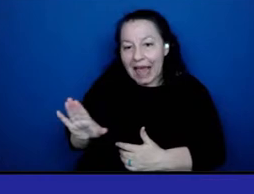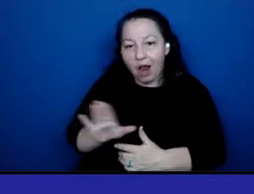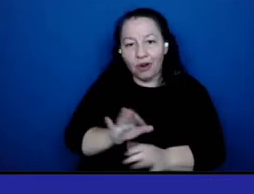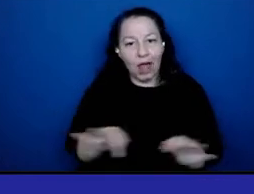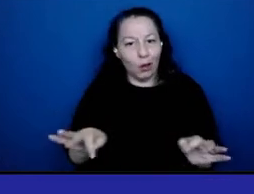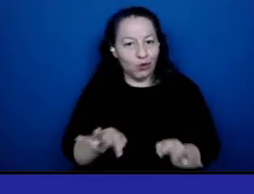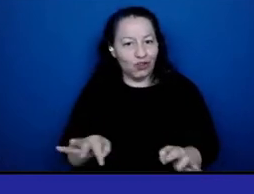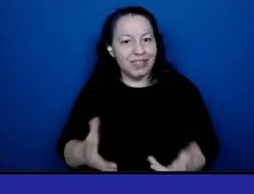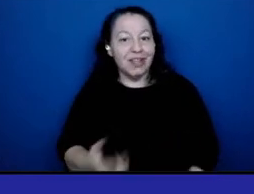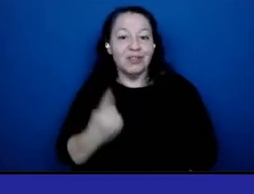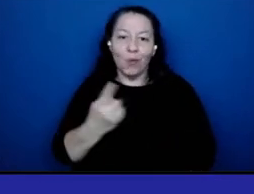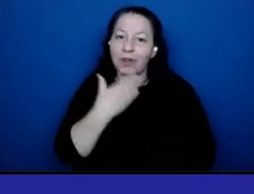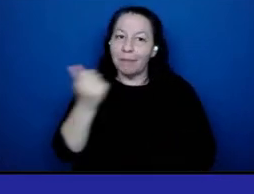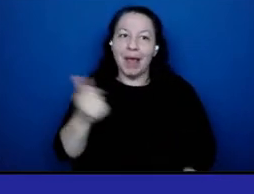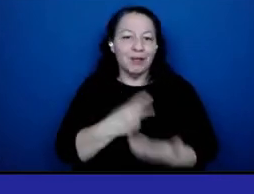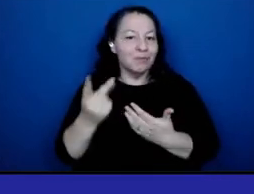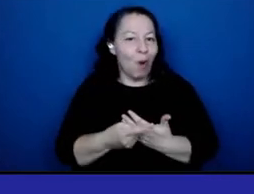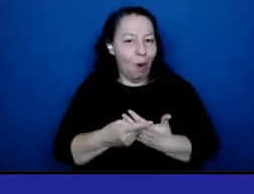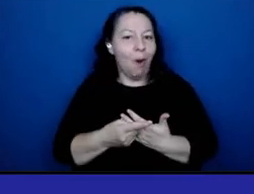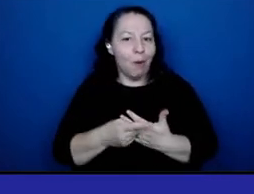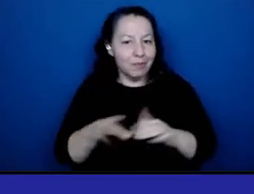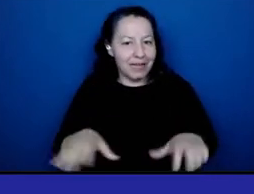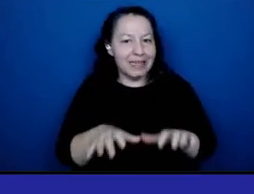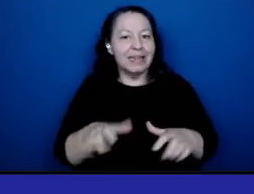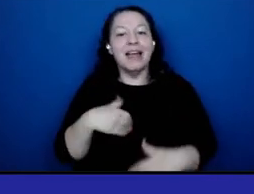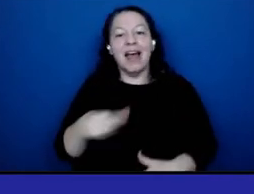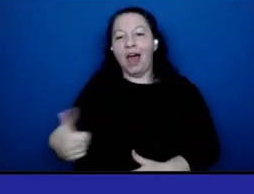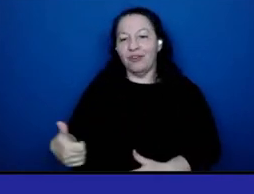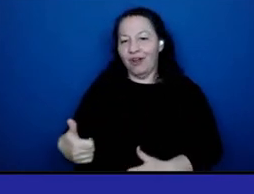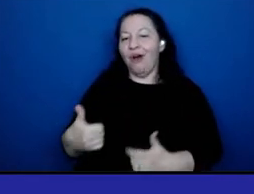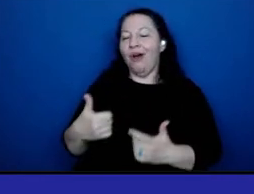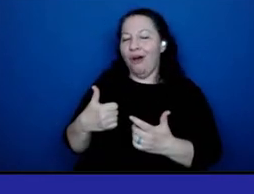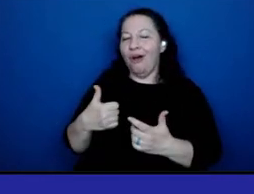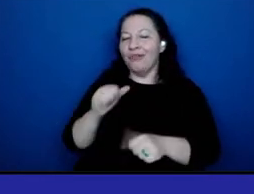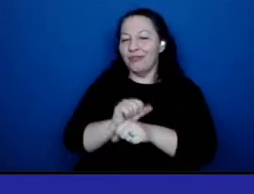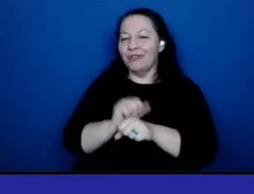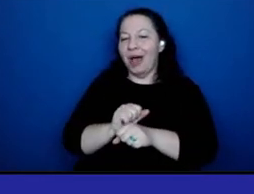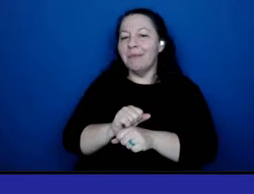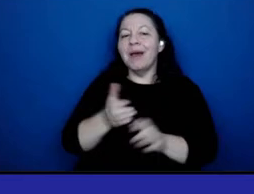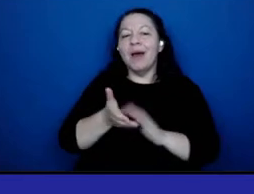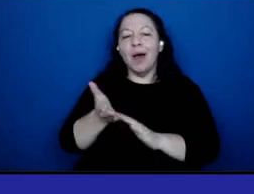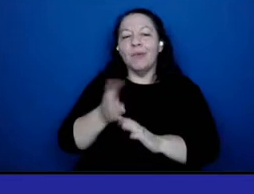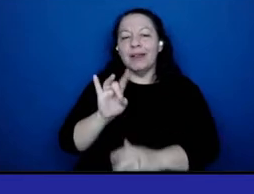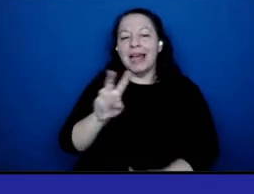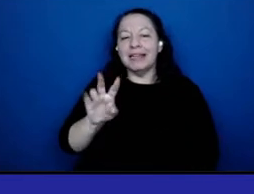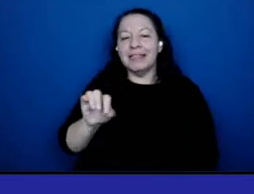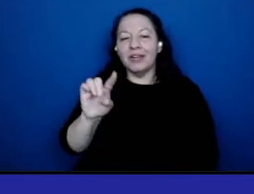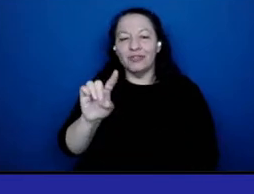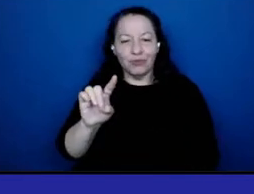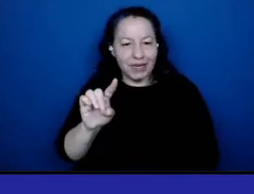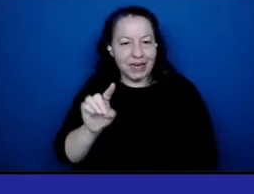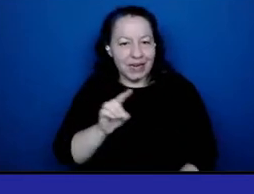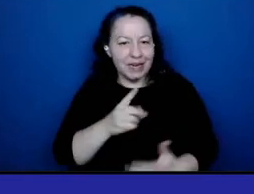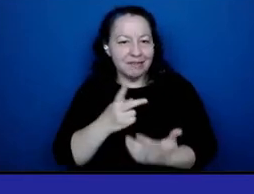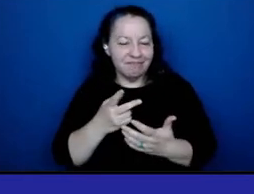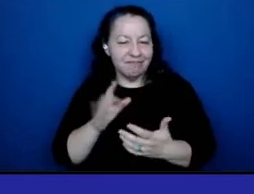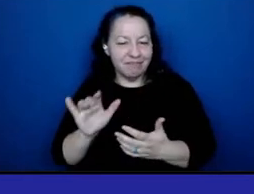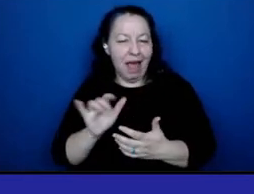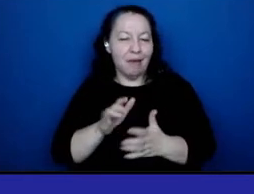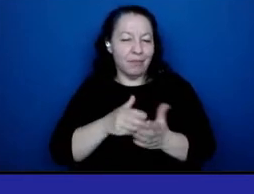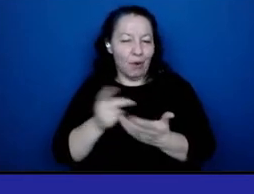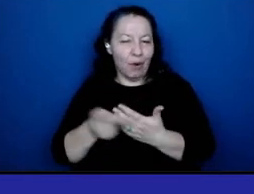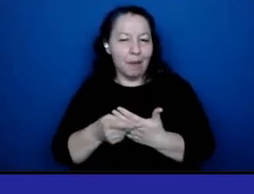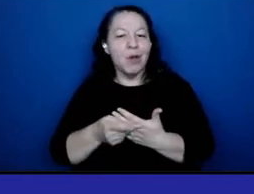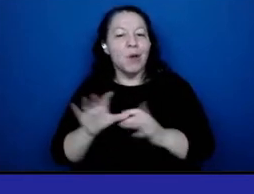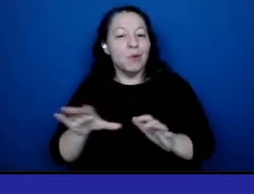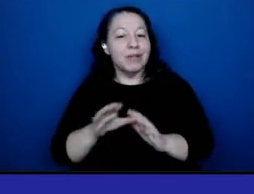I have another hat and I run the 82nd Street Bid programming. And we did an amazing how to cook healthy. And it was like a